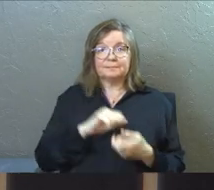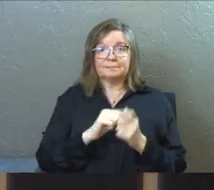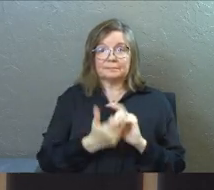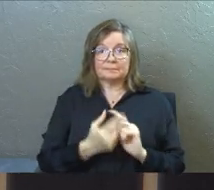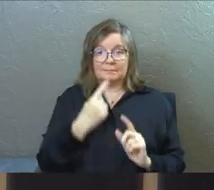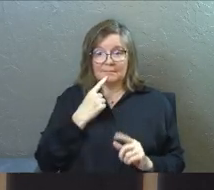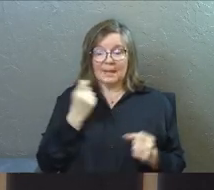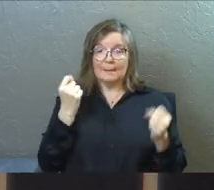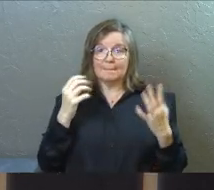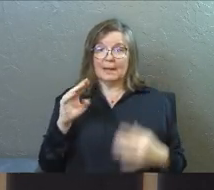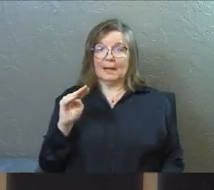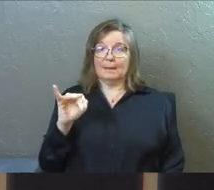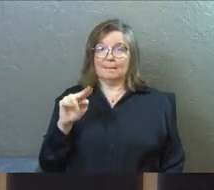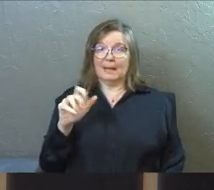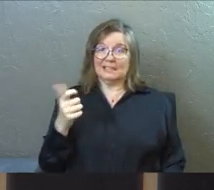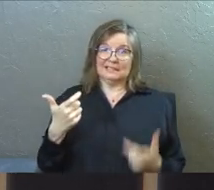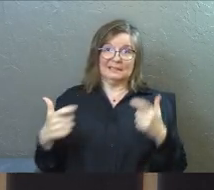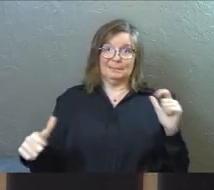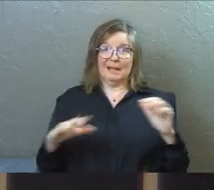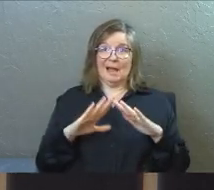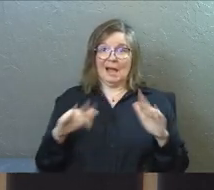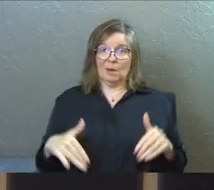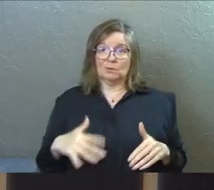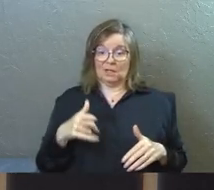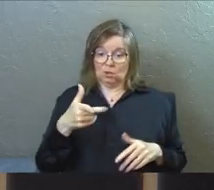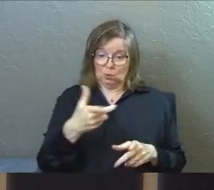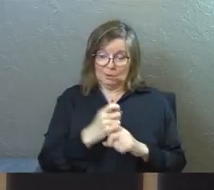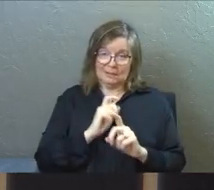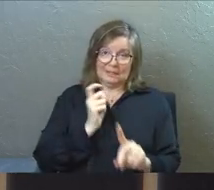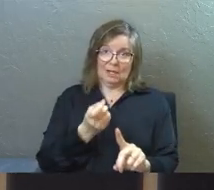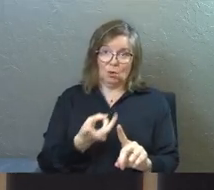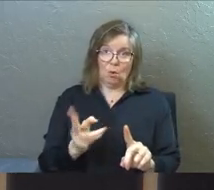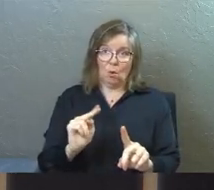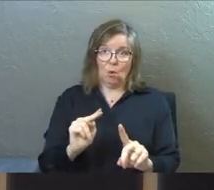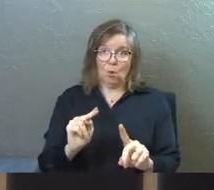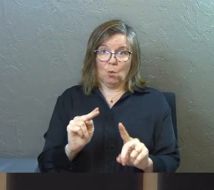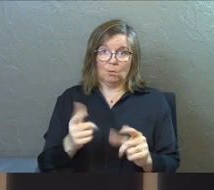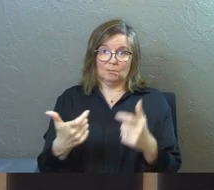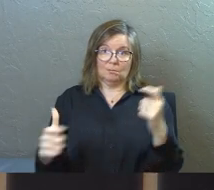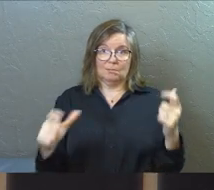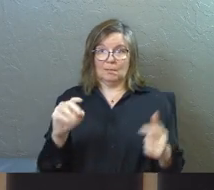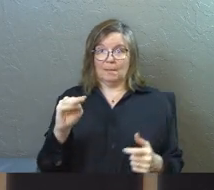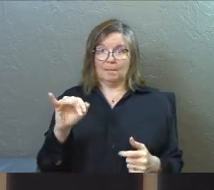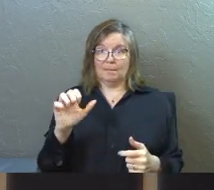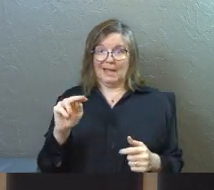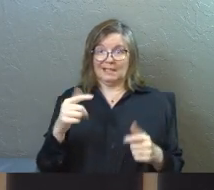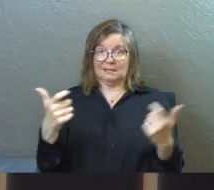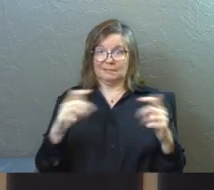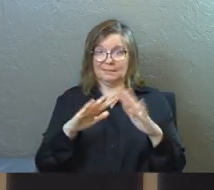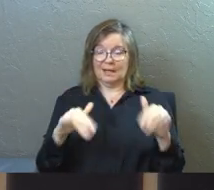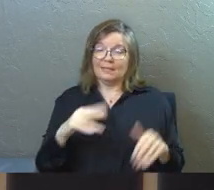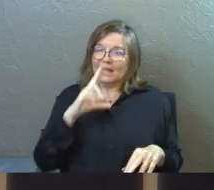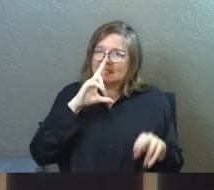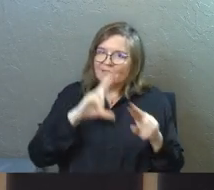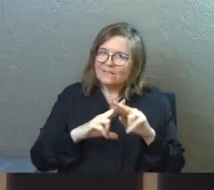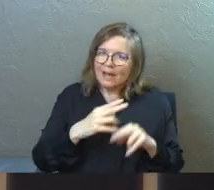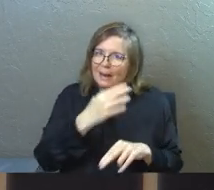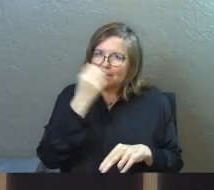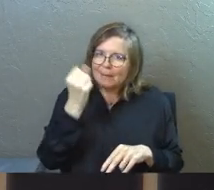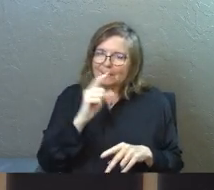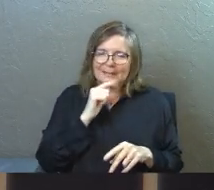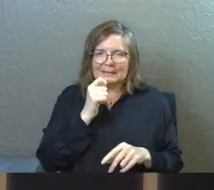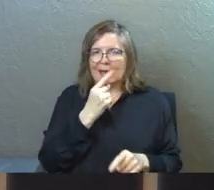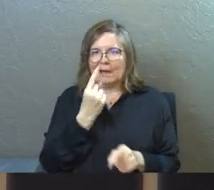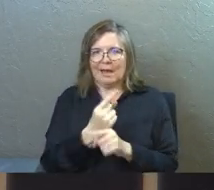said, there are many mansions in my father's house. And you get your own mansion. That's a real fun memory, but that's